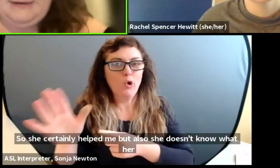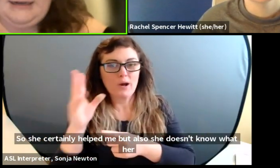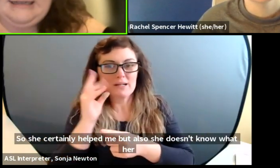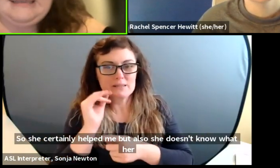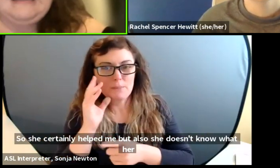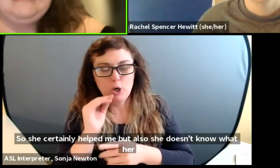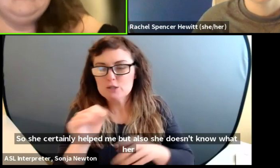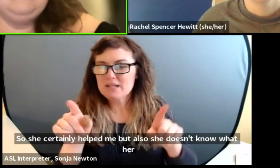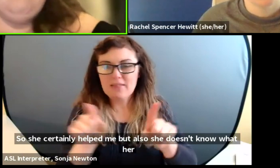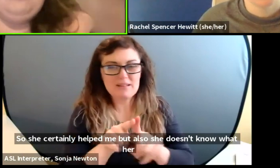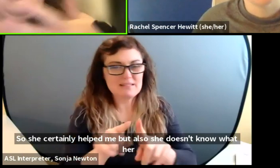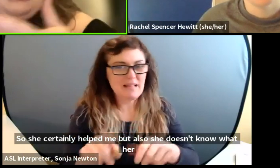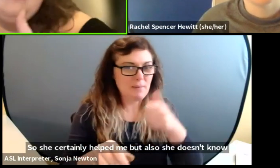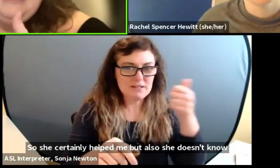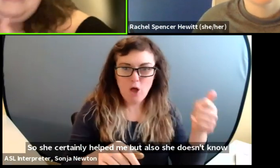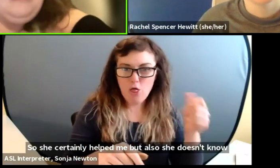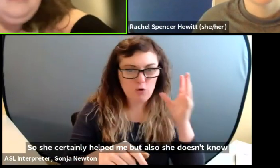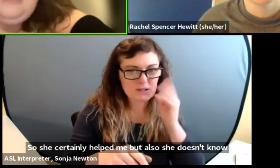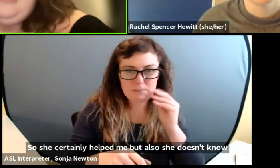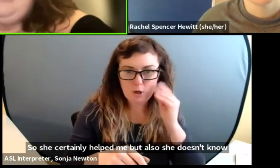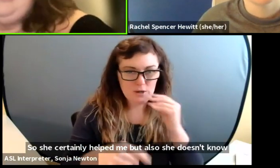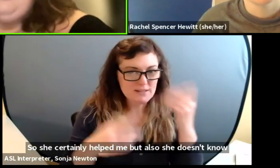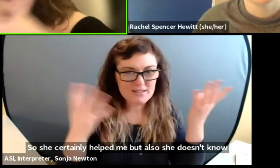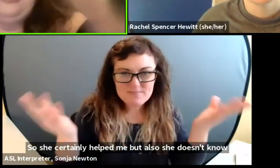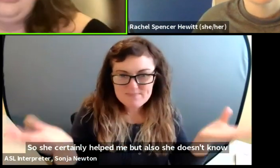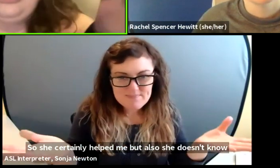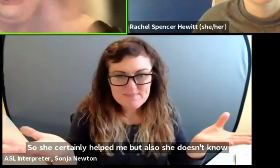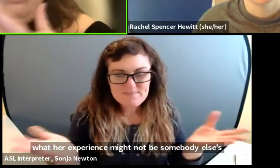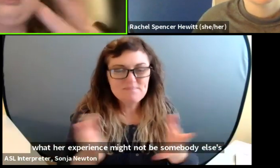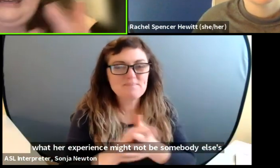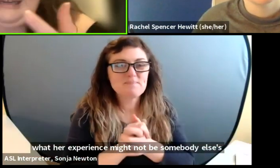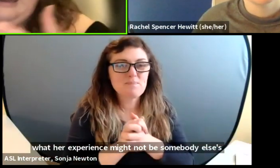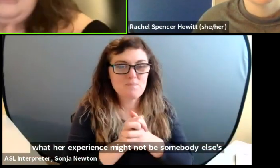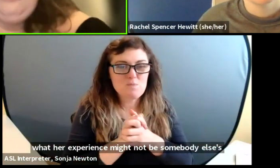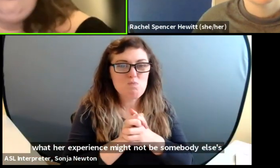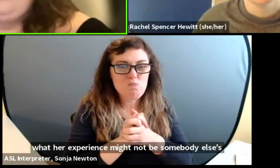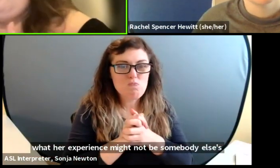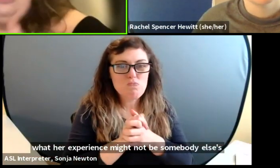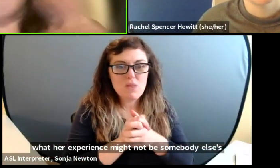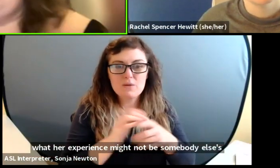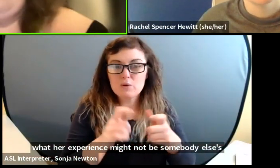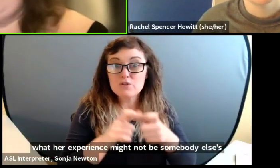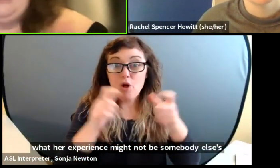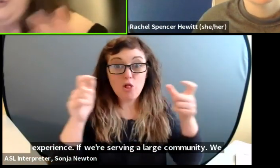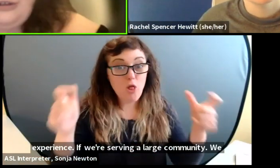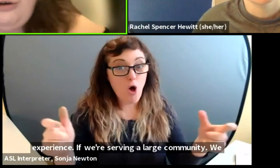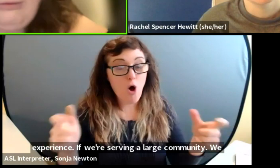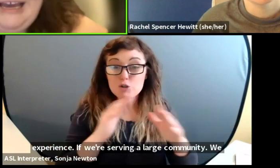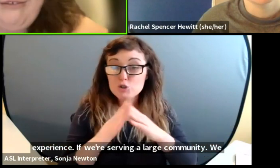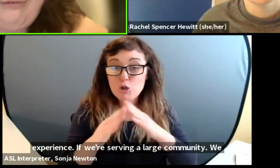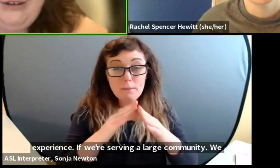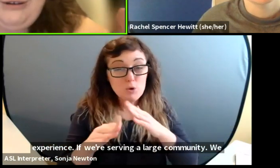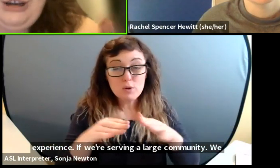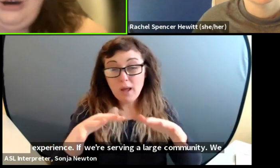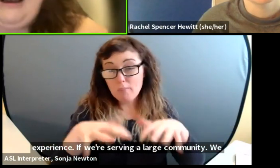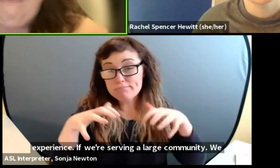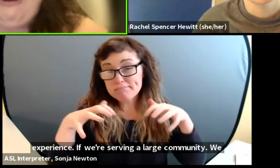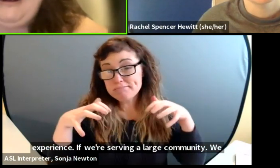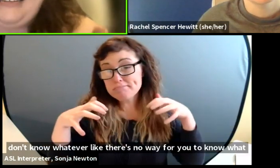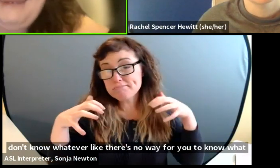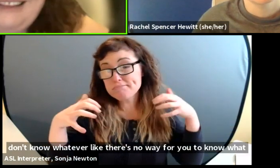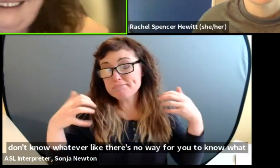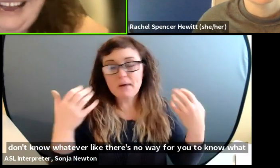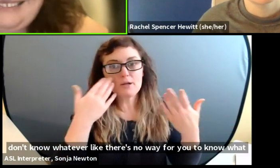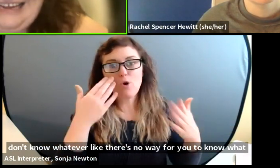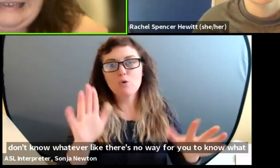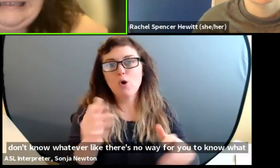somebody else's experience. If we're serving a large community, we don't know whatever, like, there's no way for you to know what